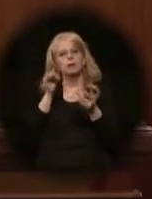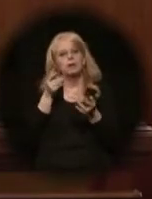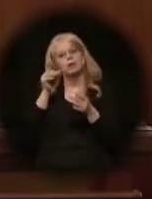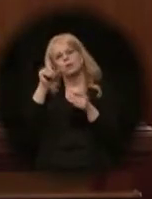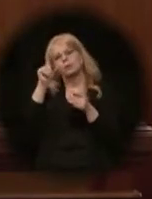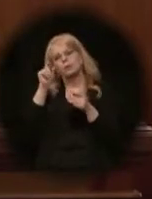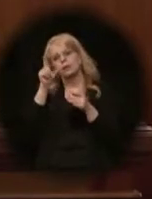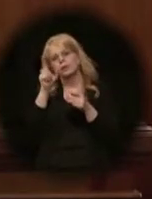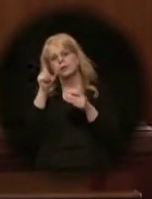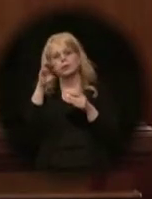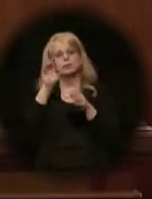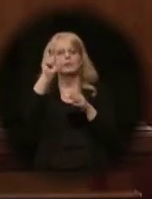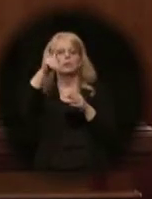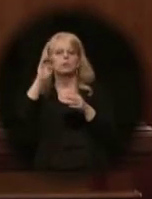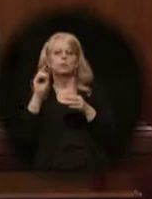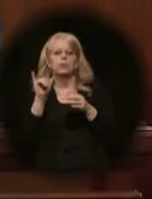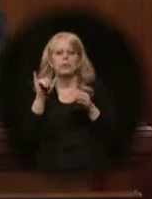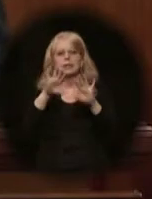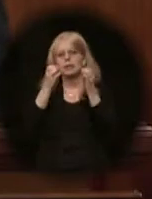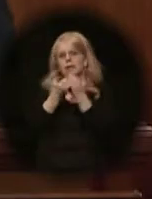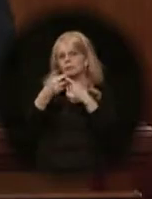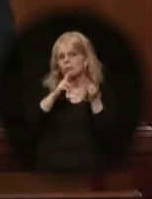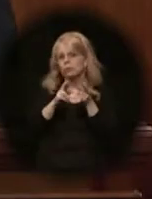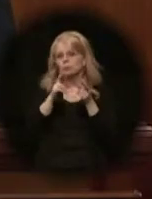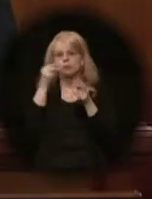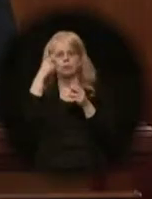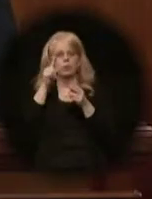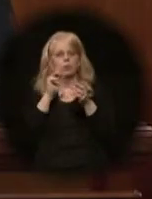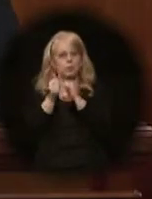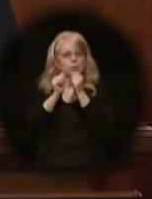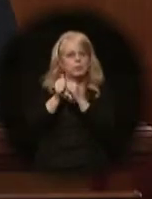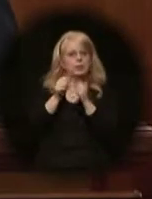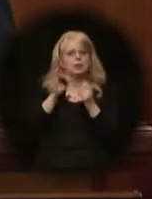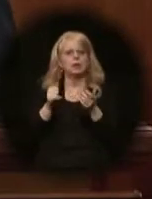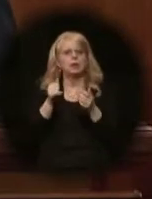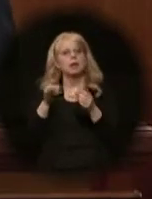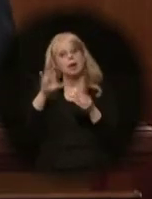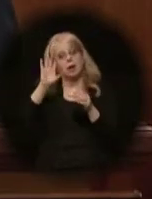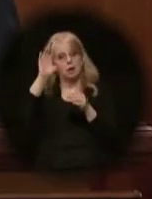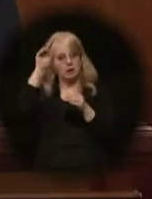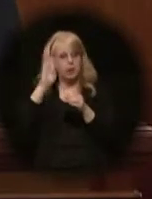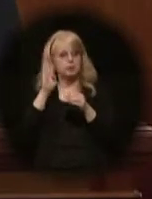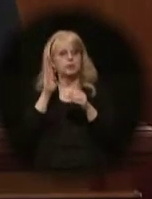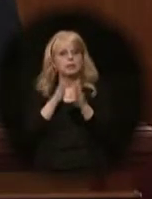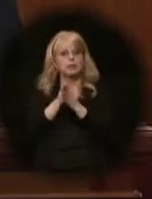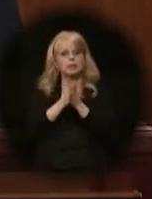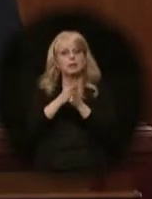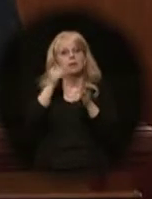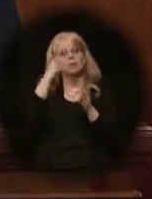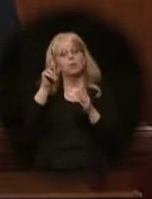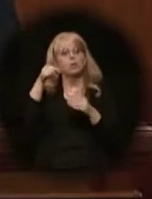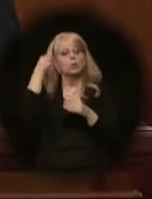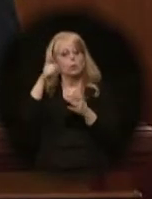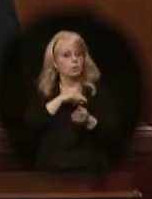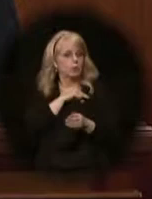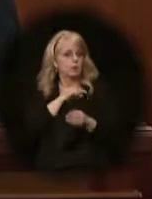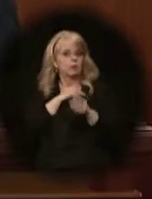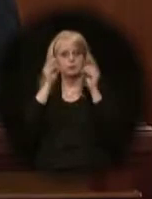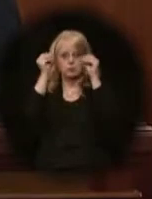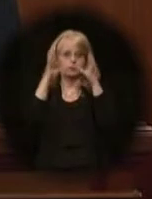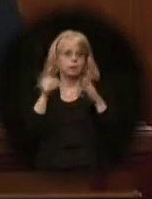21st-century economy. Our Alaska Digital Teaching Initiative will give our young people access to quality teachers and instruction.